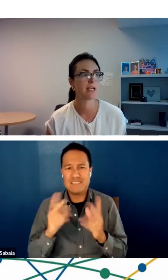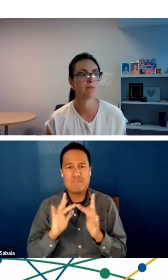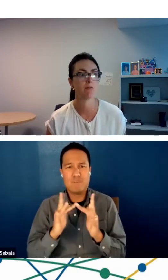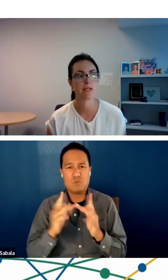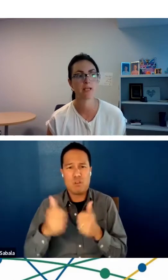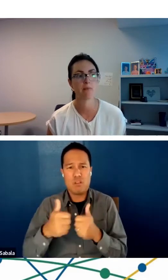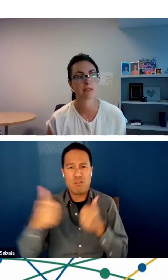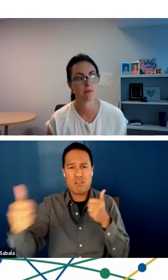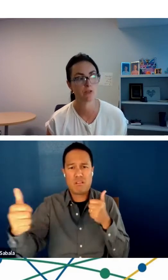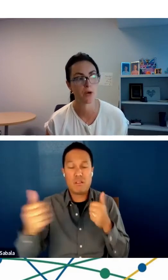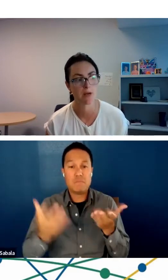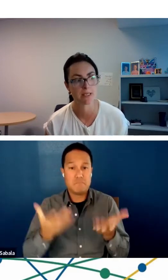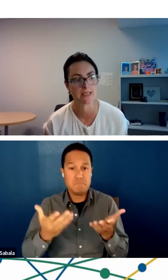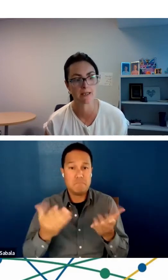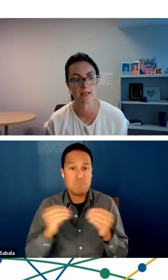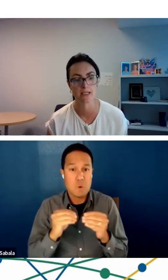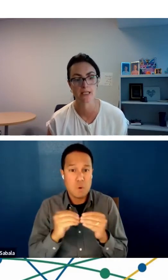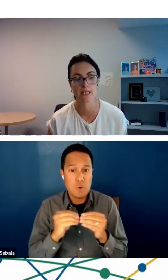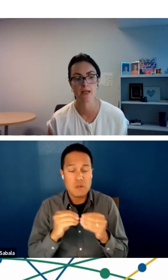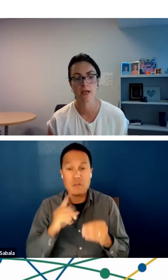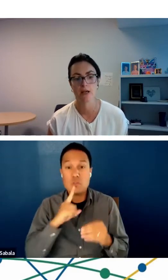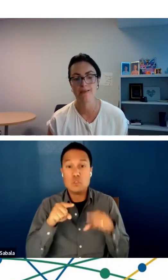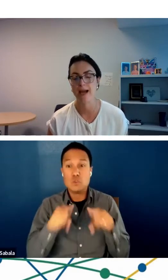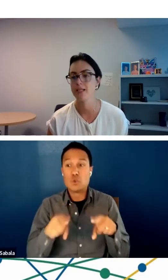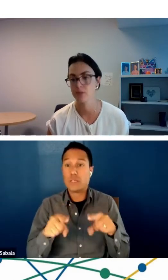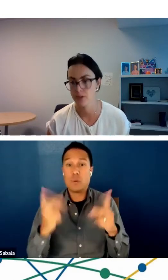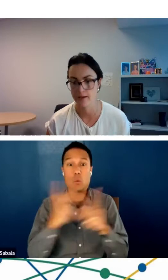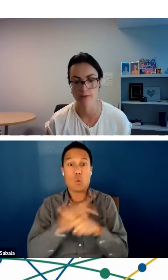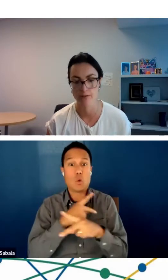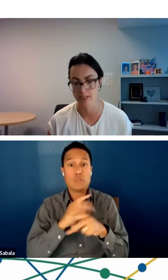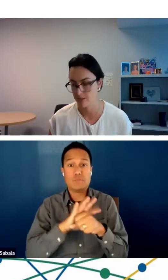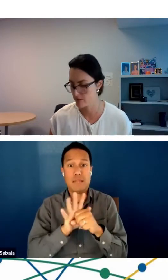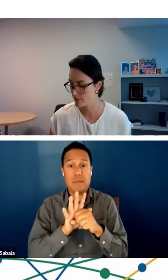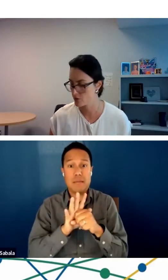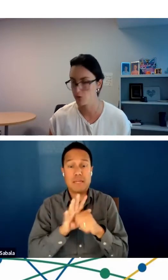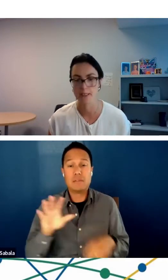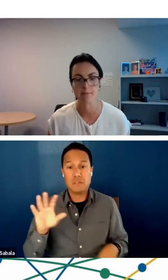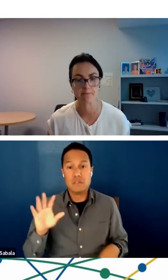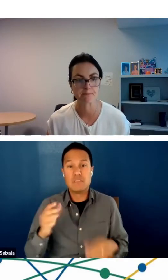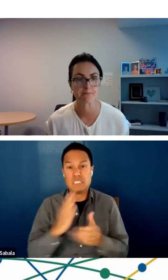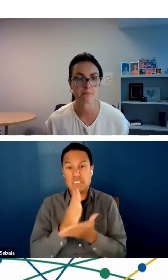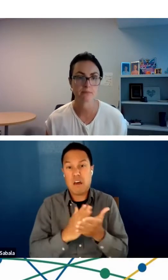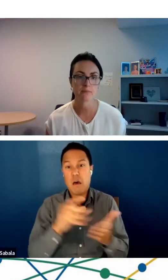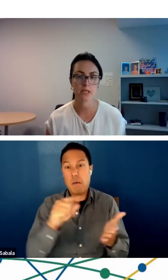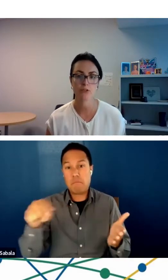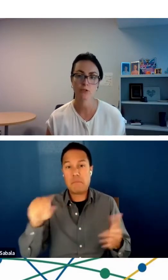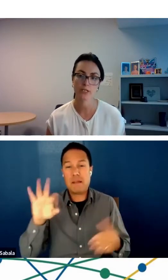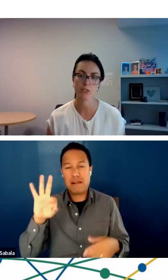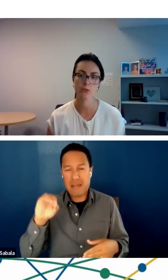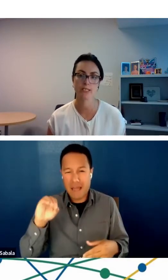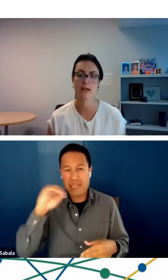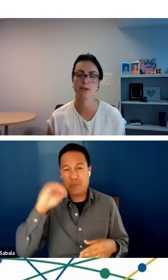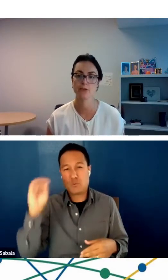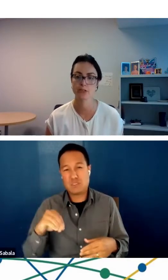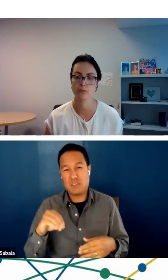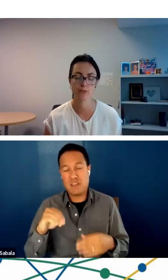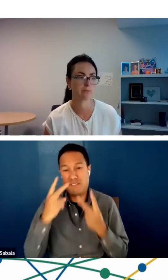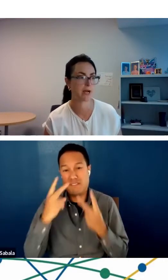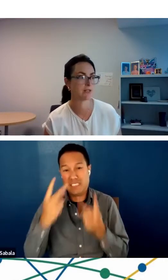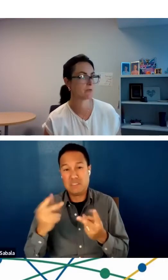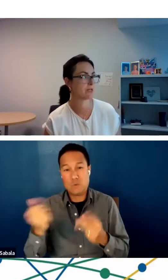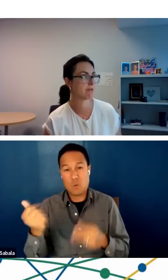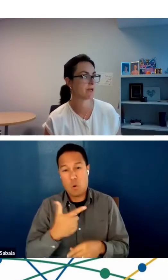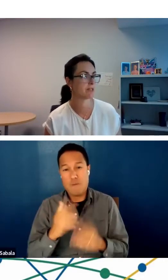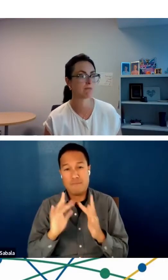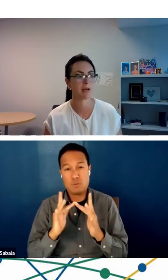at the height of the pandemic, some departments conducted 90% of their visits virtually. And so here was the health system